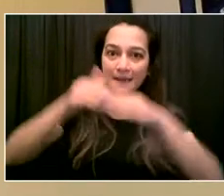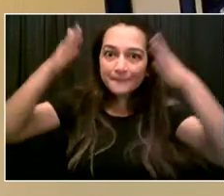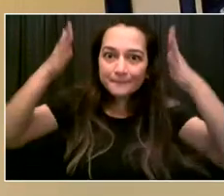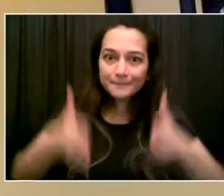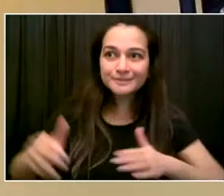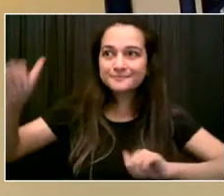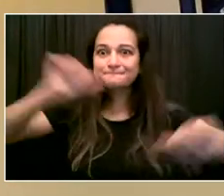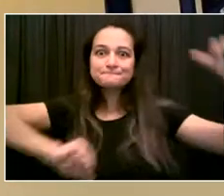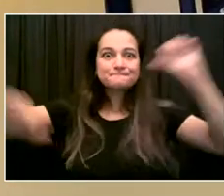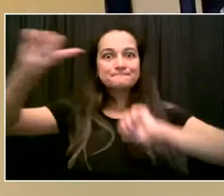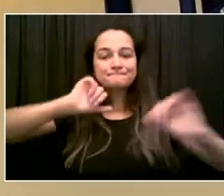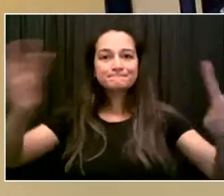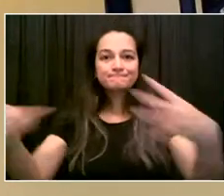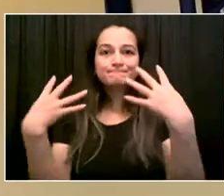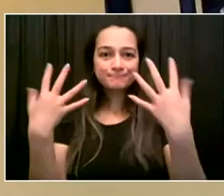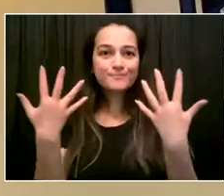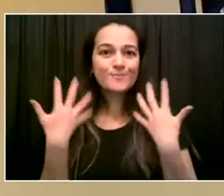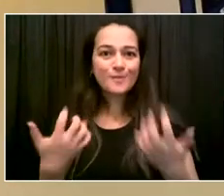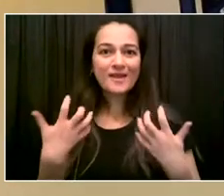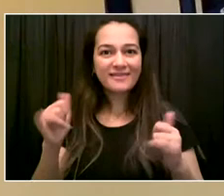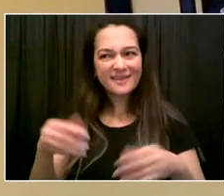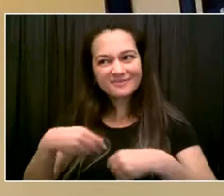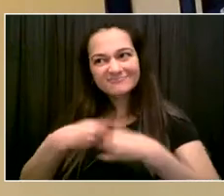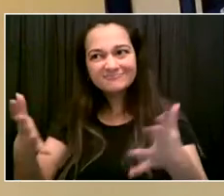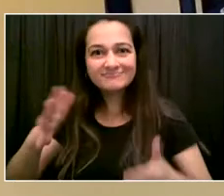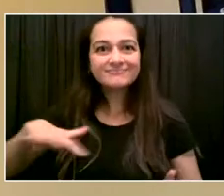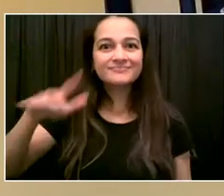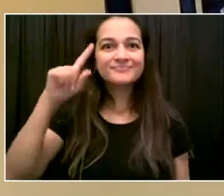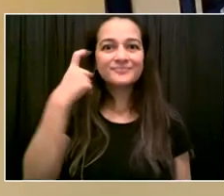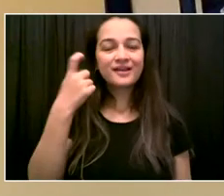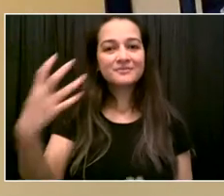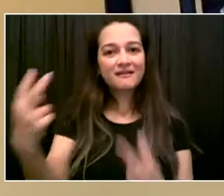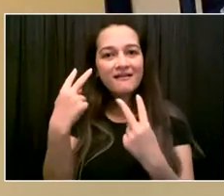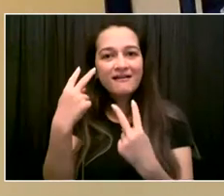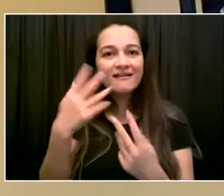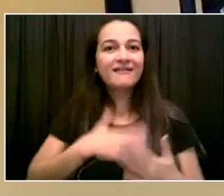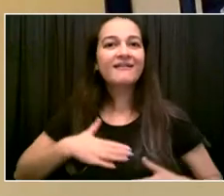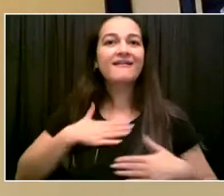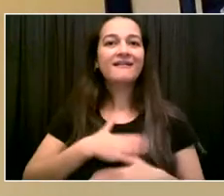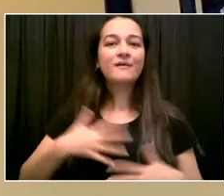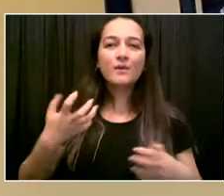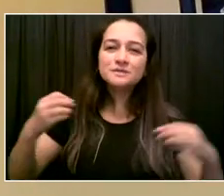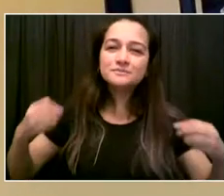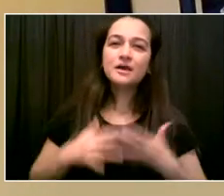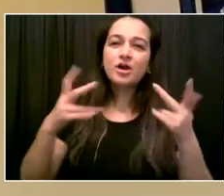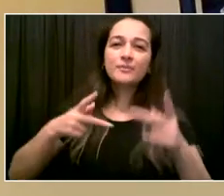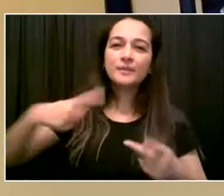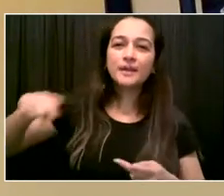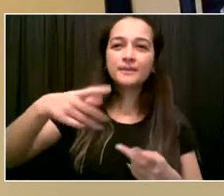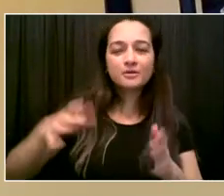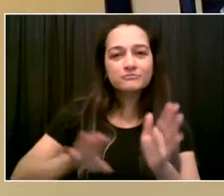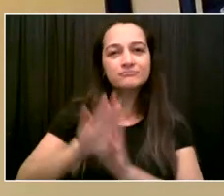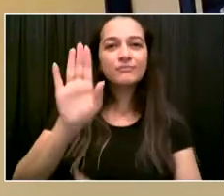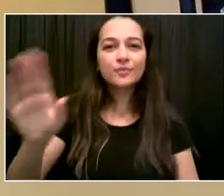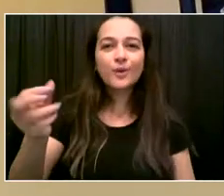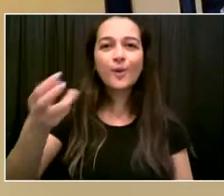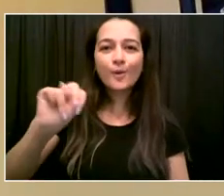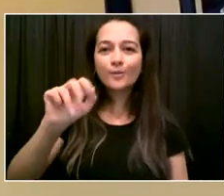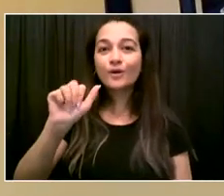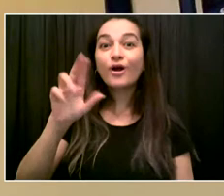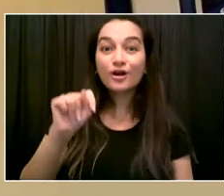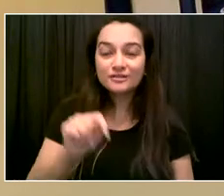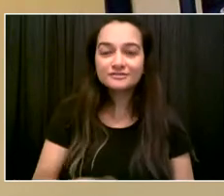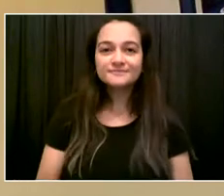.aluviafranca.com. And I will also—I second Mayor de Blasio in